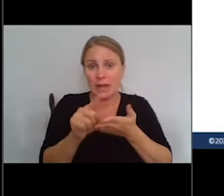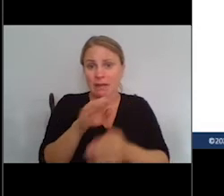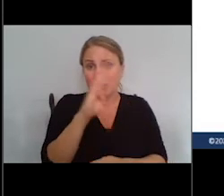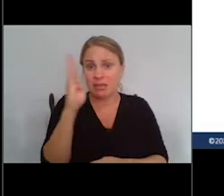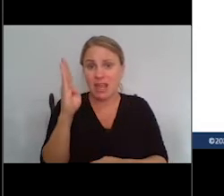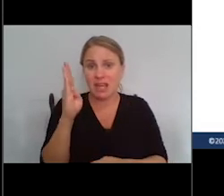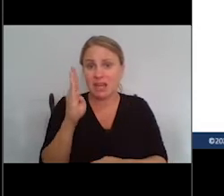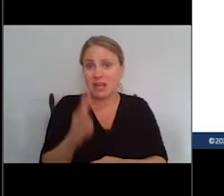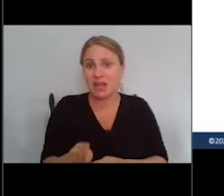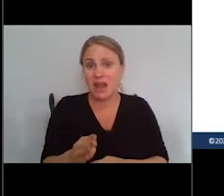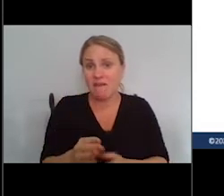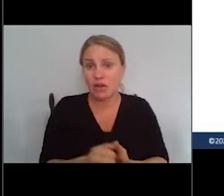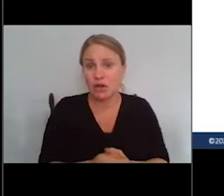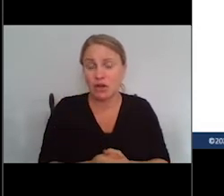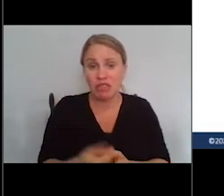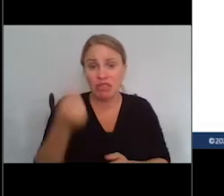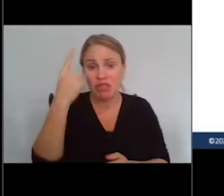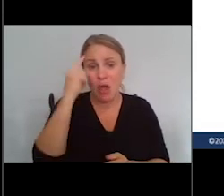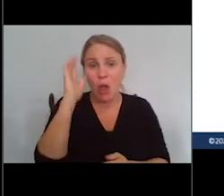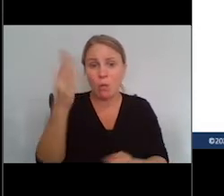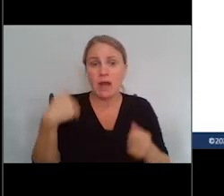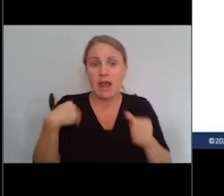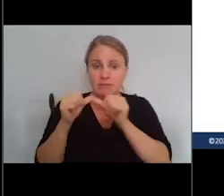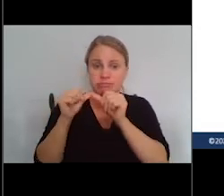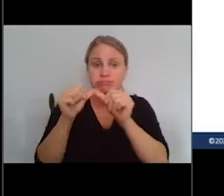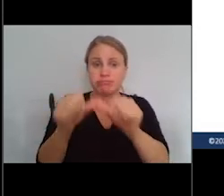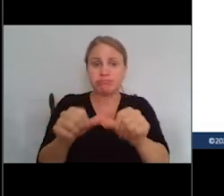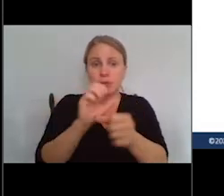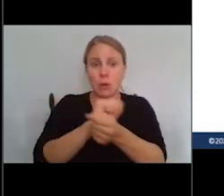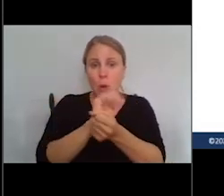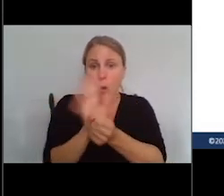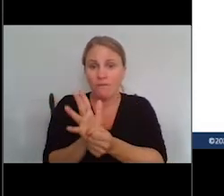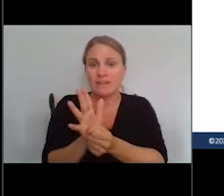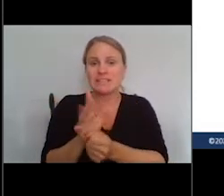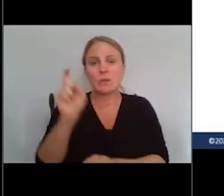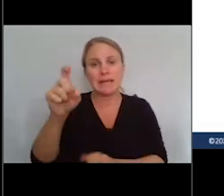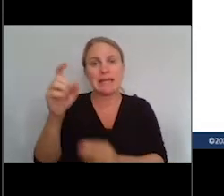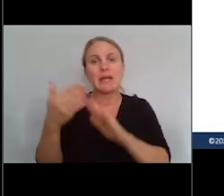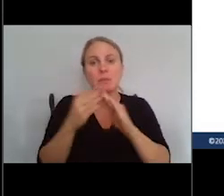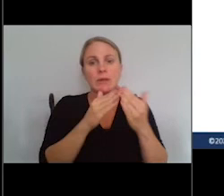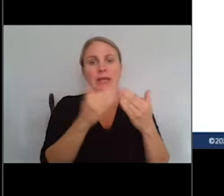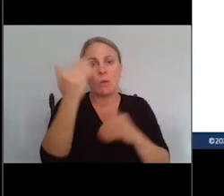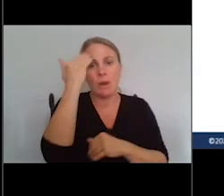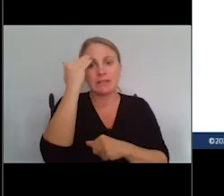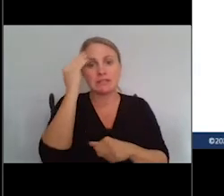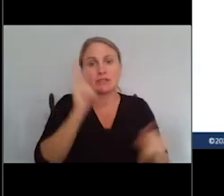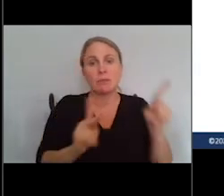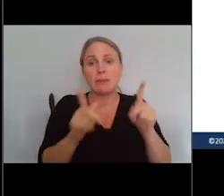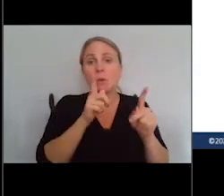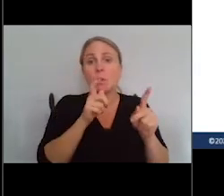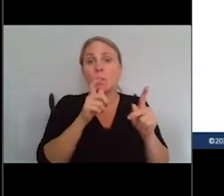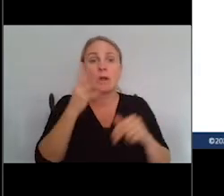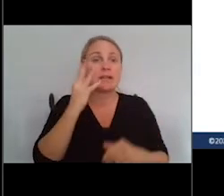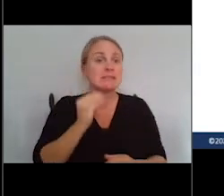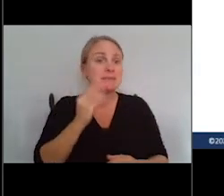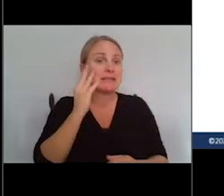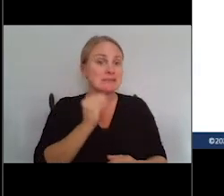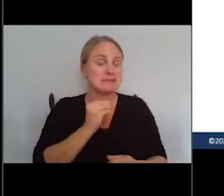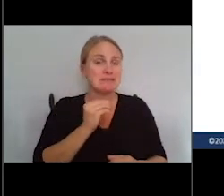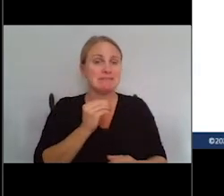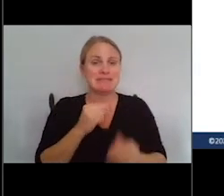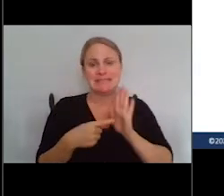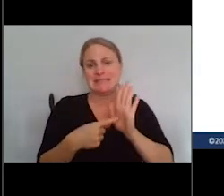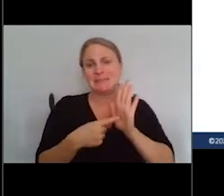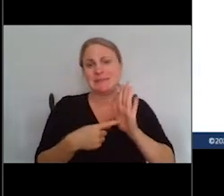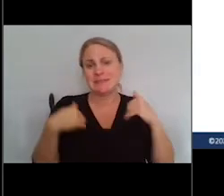thought they could potentially have long COVID. So, we need community awareness so that people who are experiencing these vague signs of fatigue or